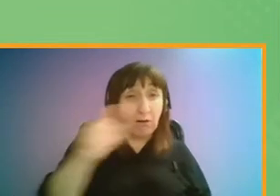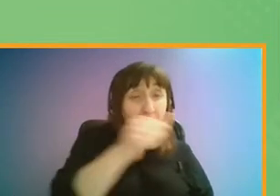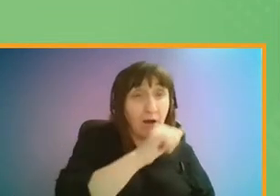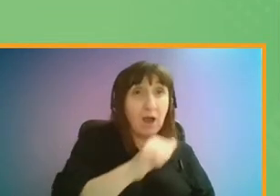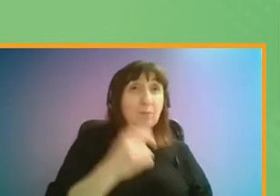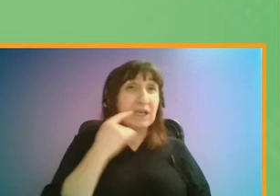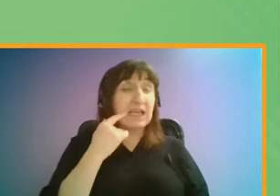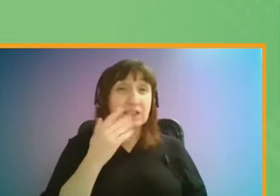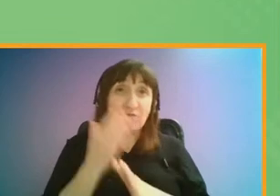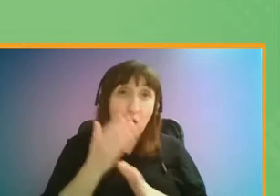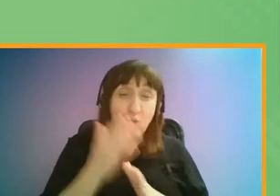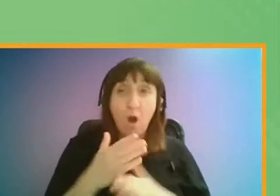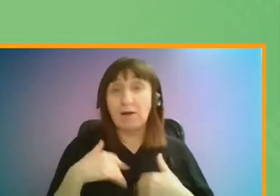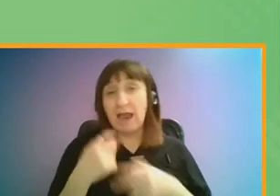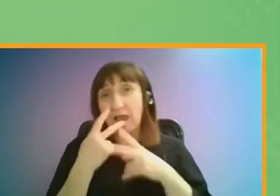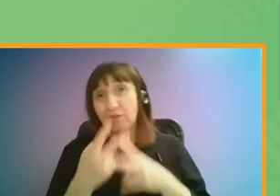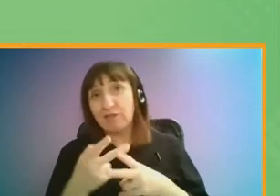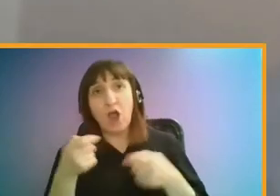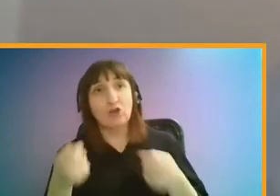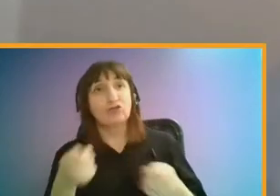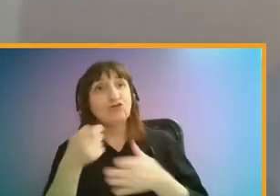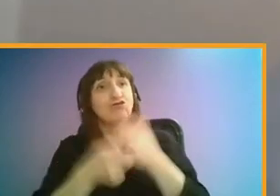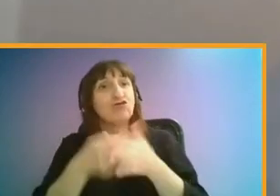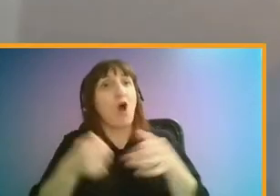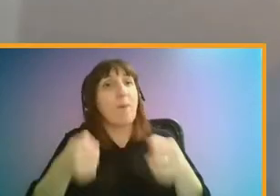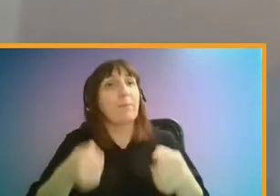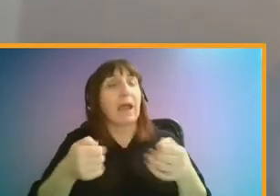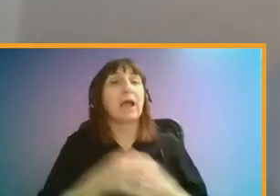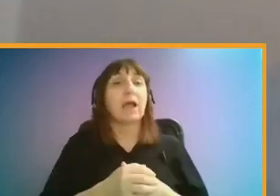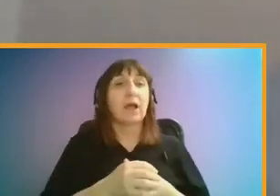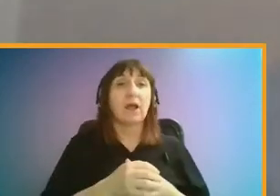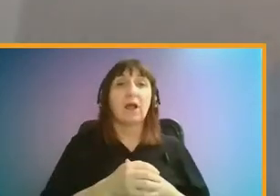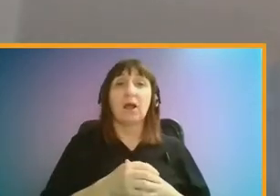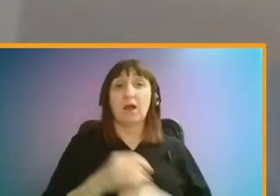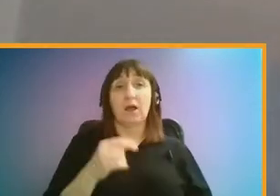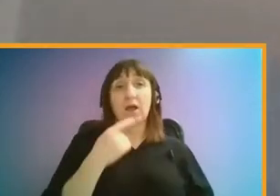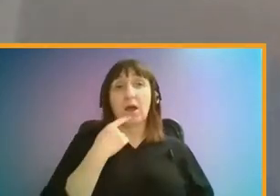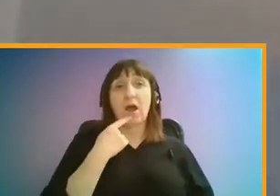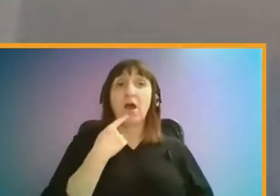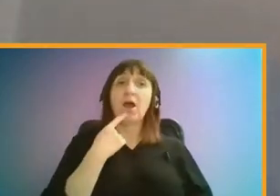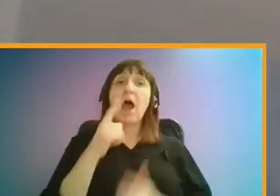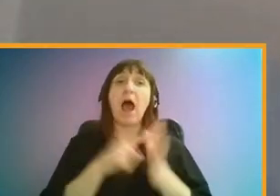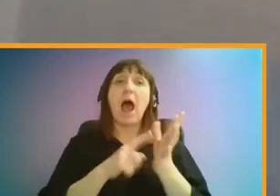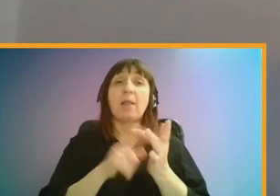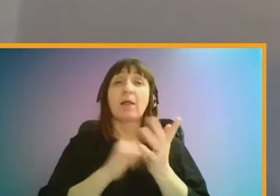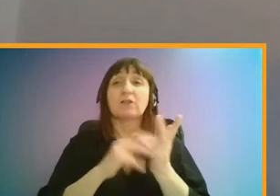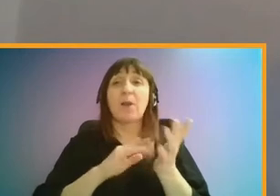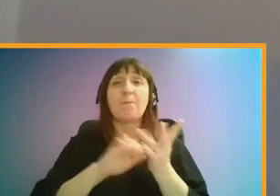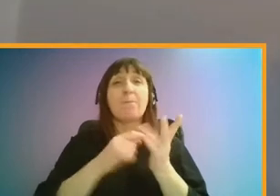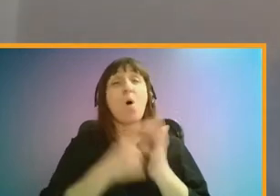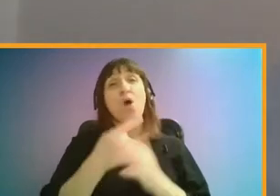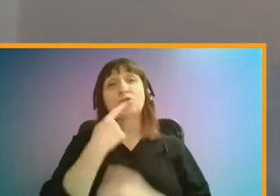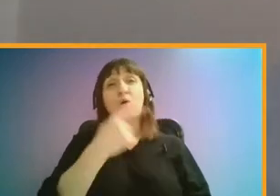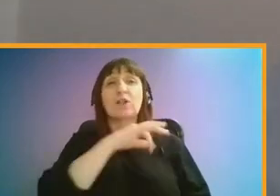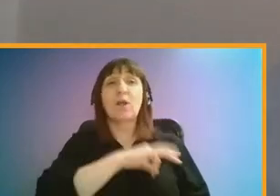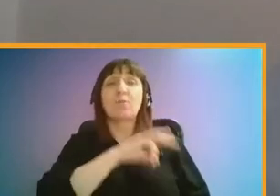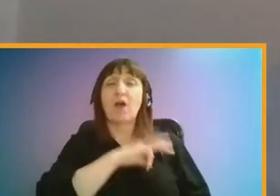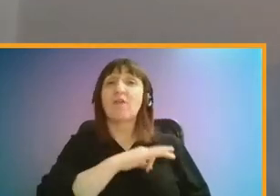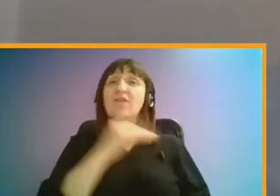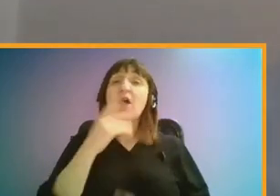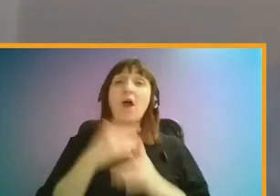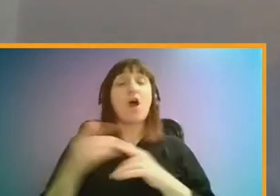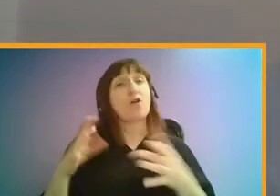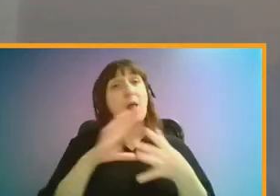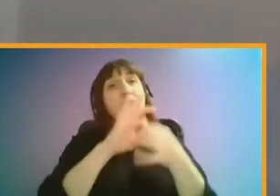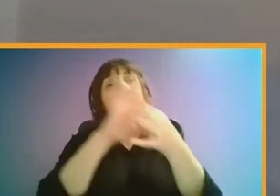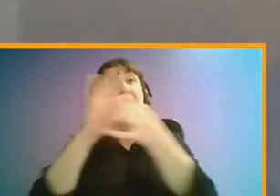get around for work, healthcare and shopping. London Assembly Member and Chair of the Transport Committee Alison Moore told us about the benefits of enhancing cross borough